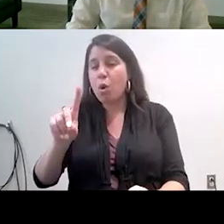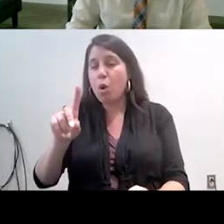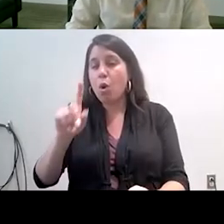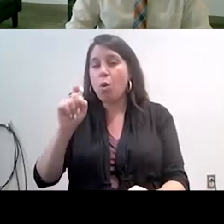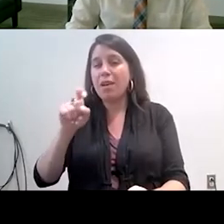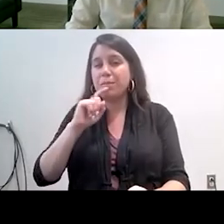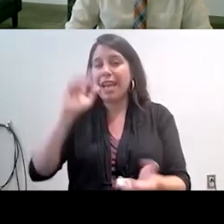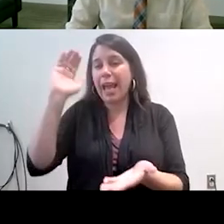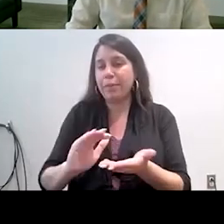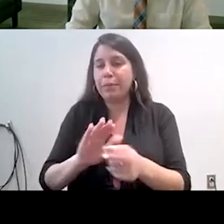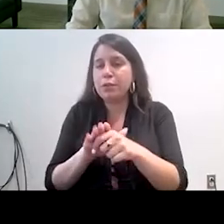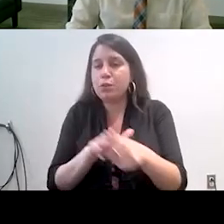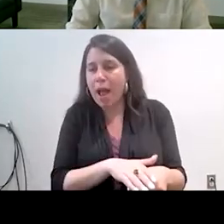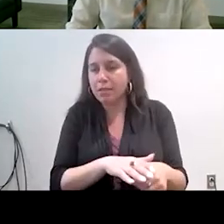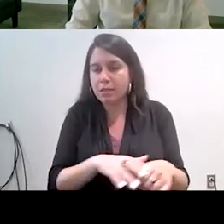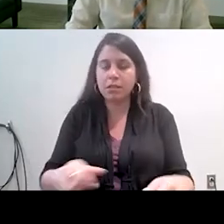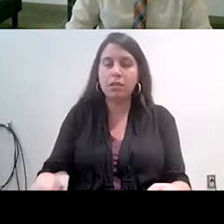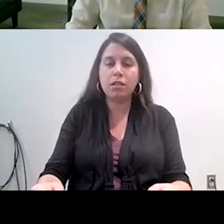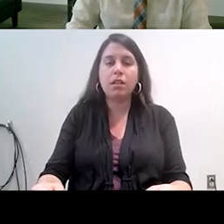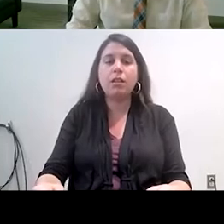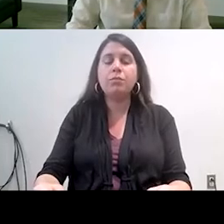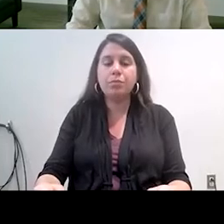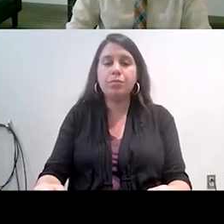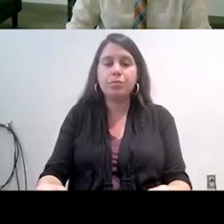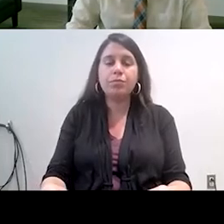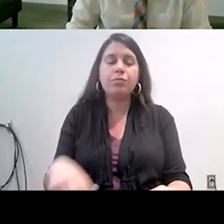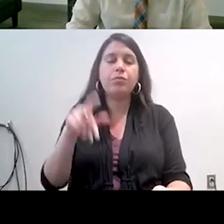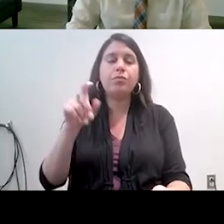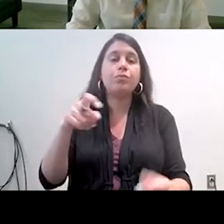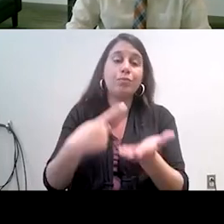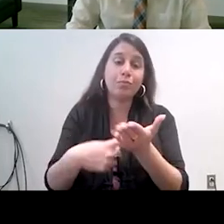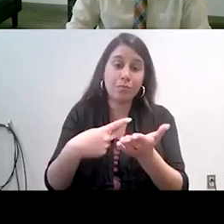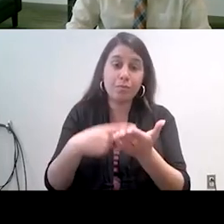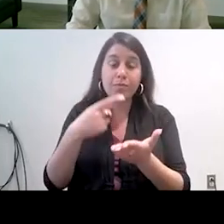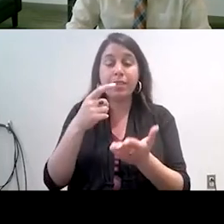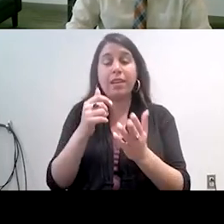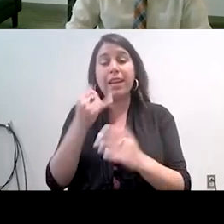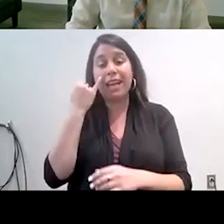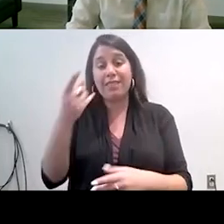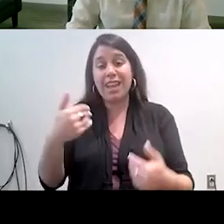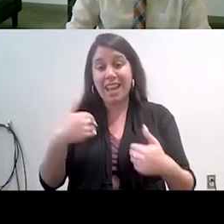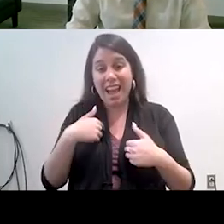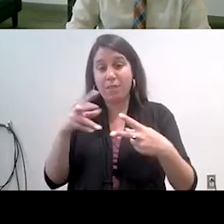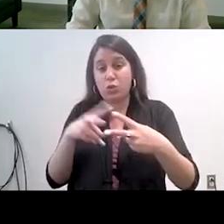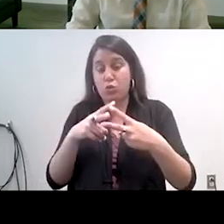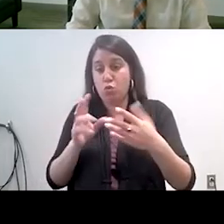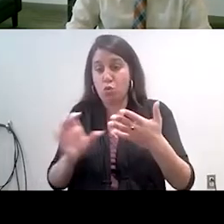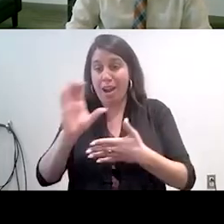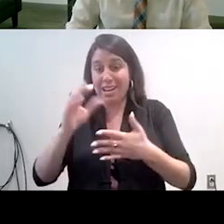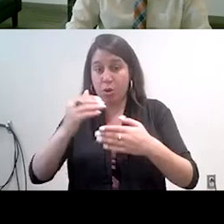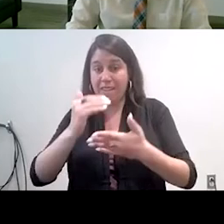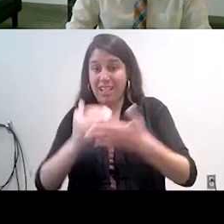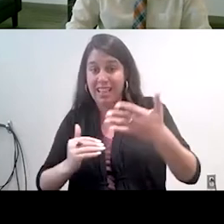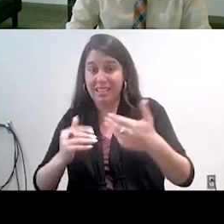defined as having two of the following increased waist circumference low HDL high triglycerides